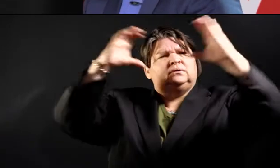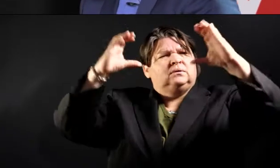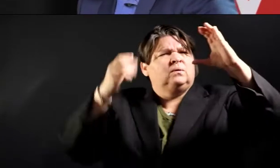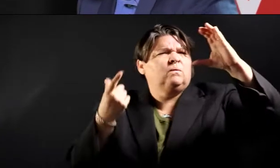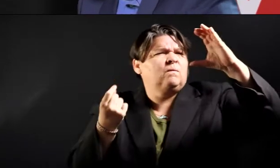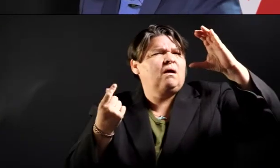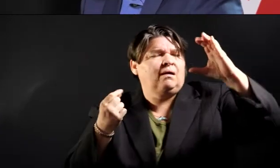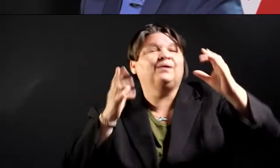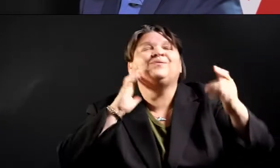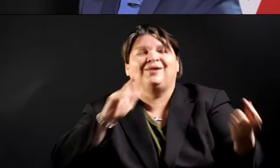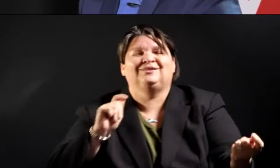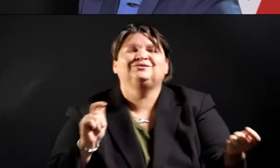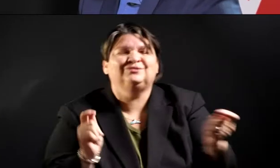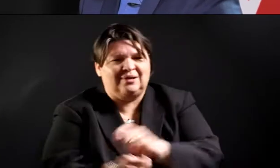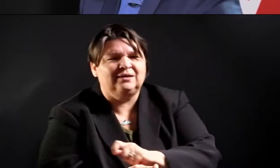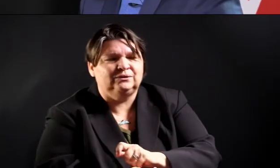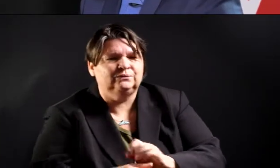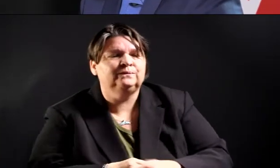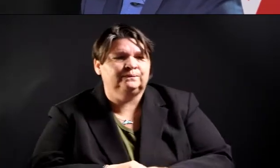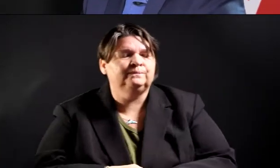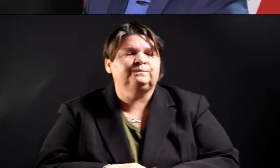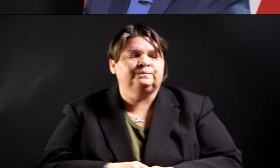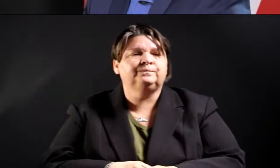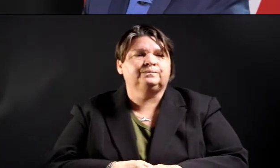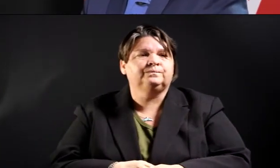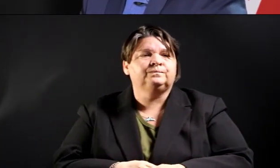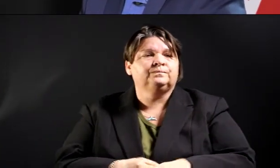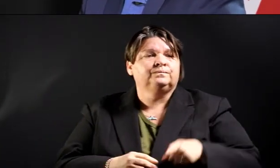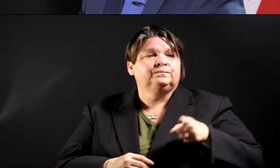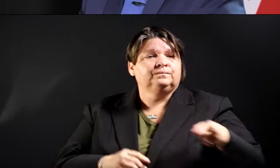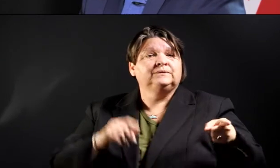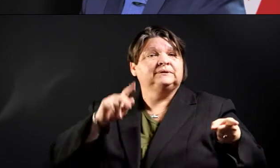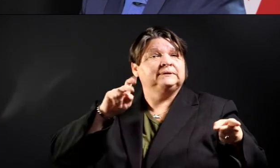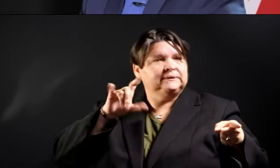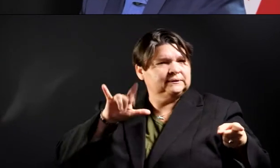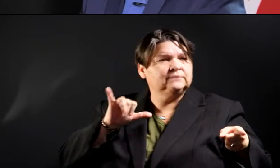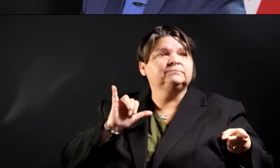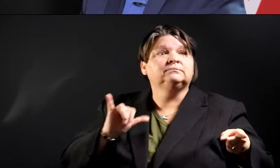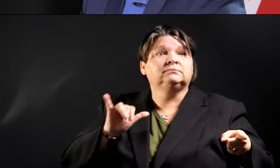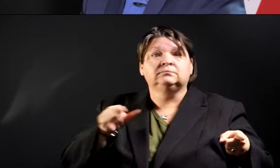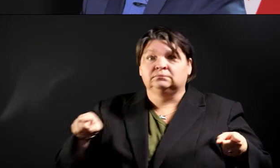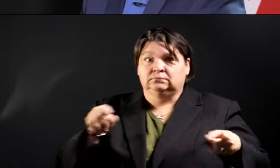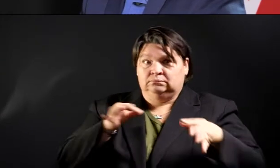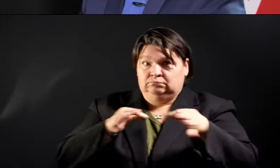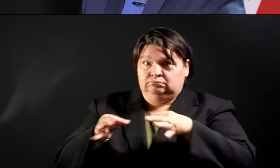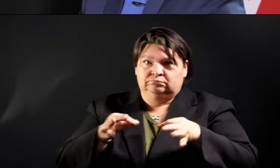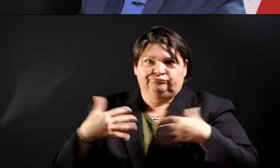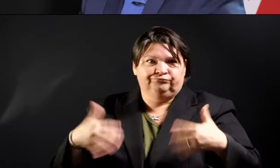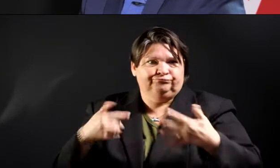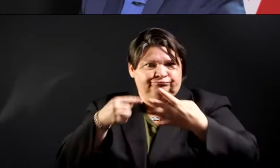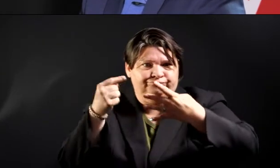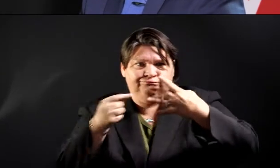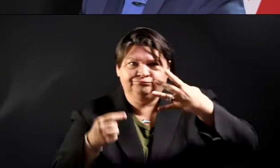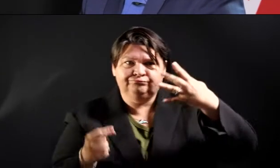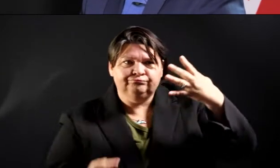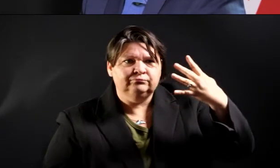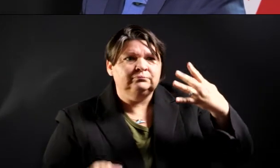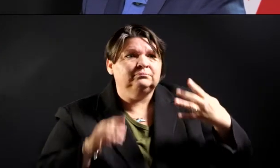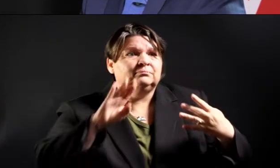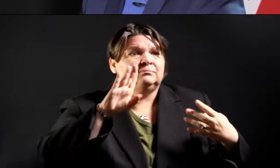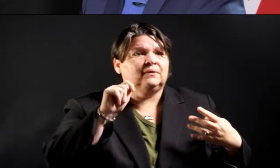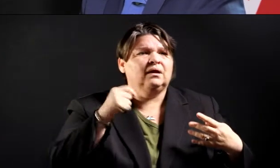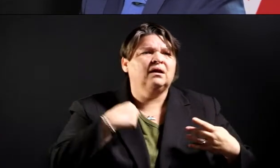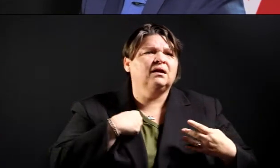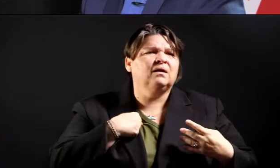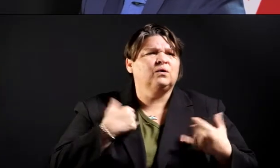Kelly, anything else from you? No, I think Carlos has covered it. I will say, and we said this today to